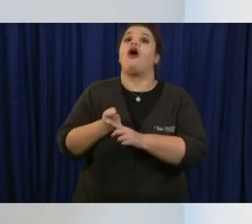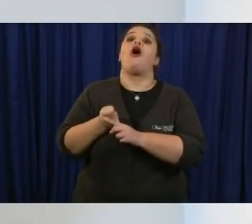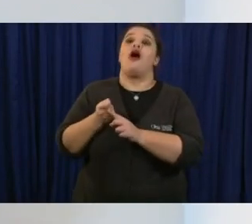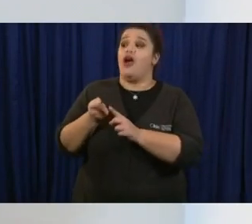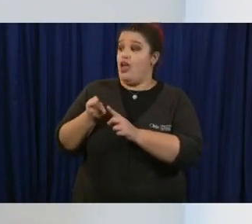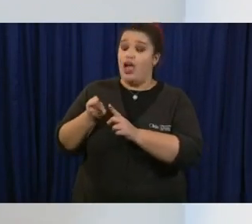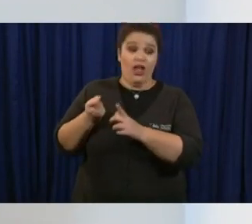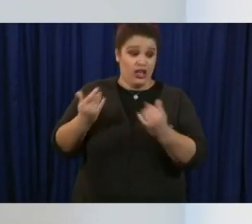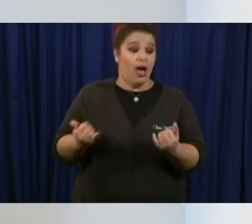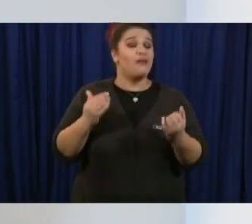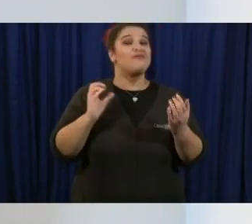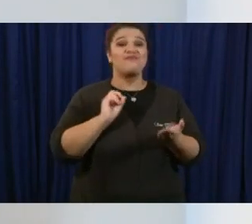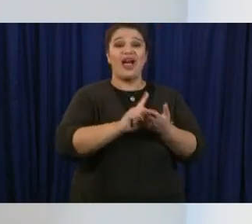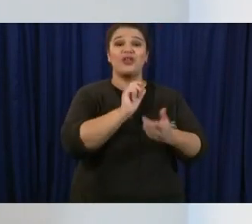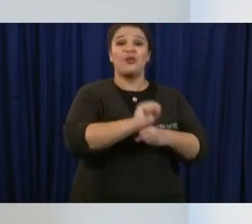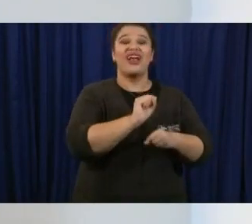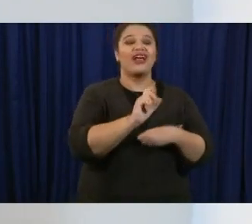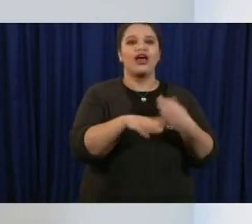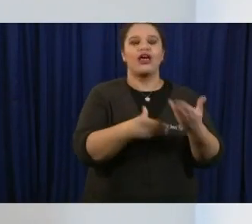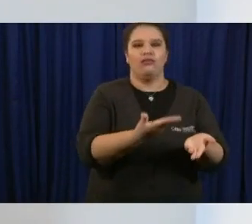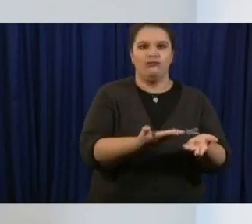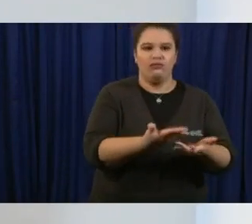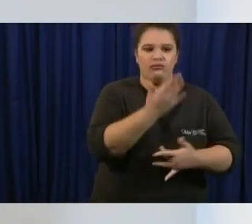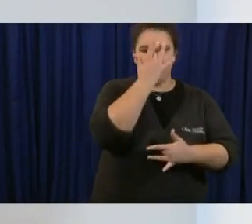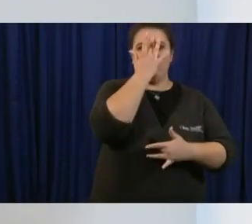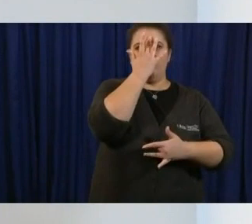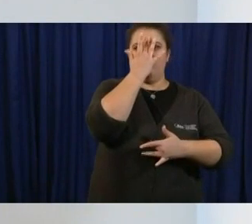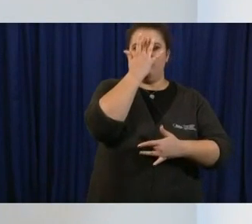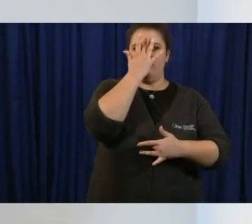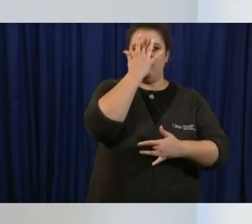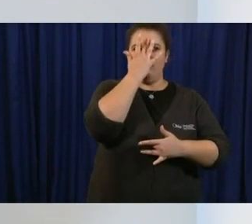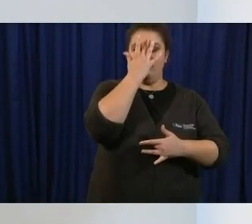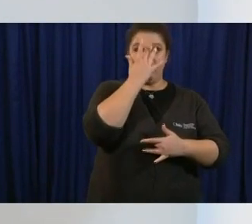will allow to uh reapply for unemployment